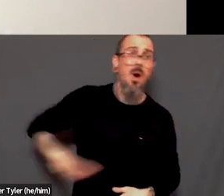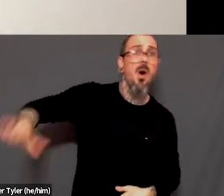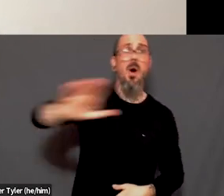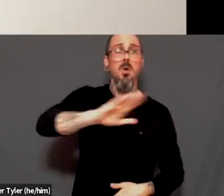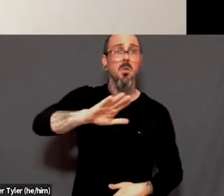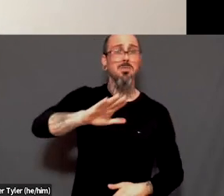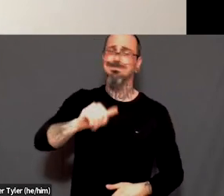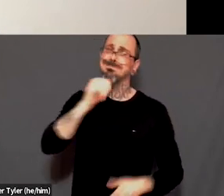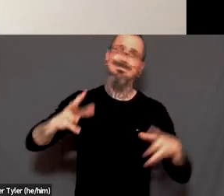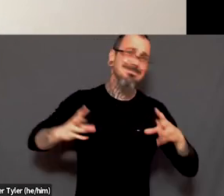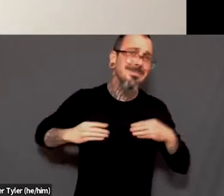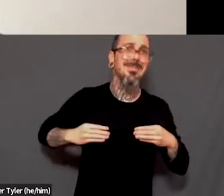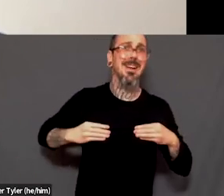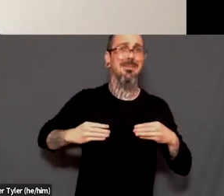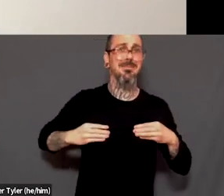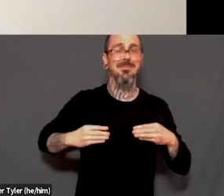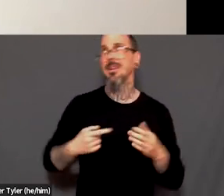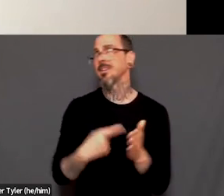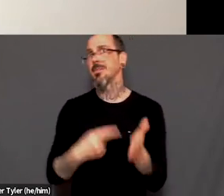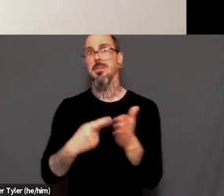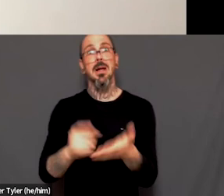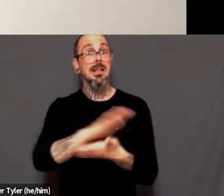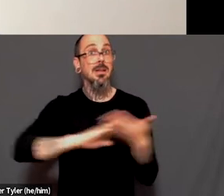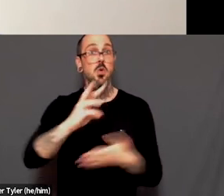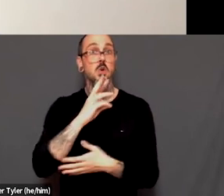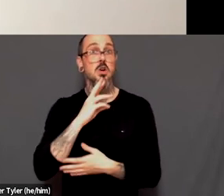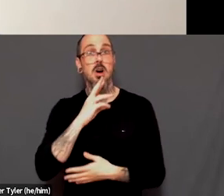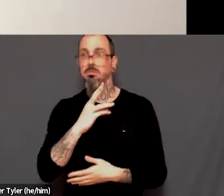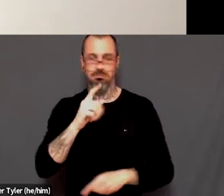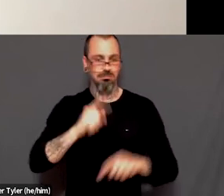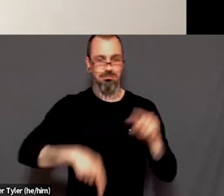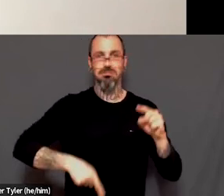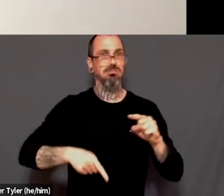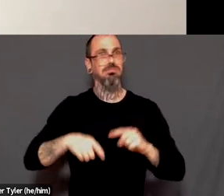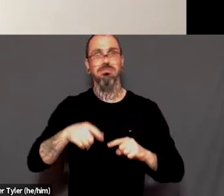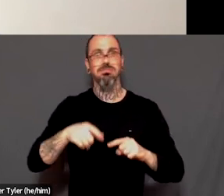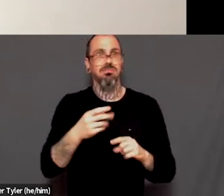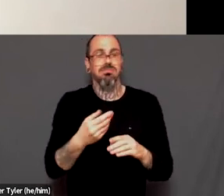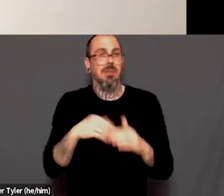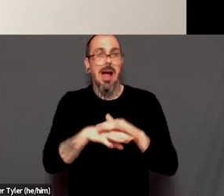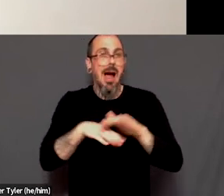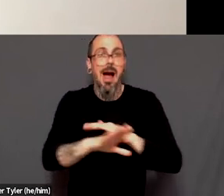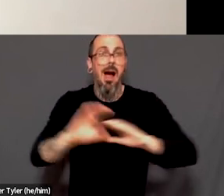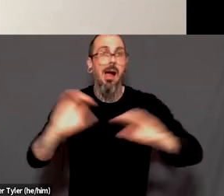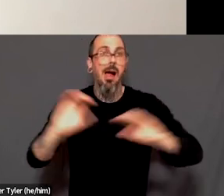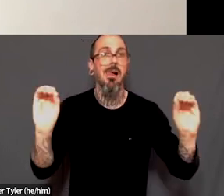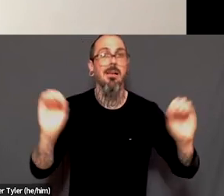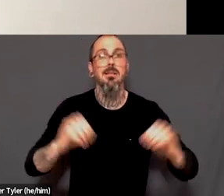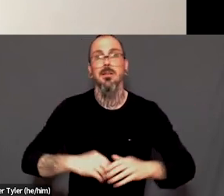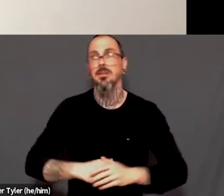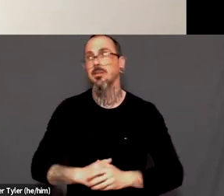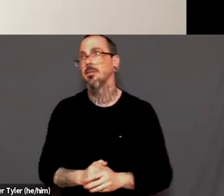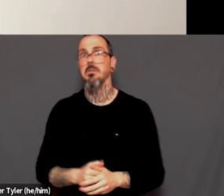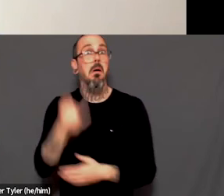have like, you know, access to clean water. There are people, yeah, it's just people who drive hours to an